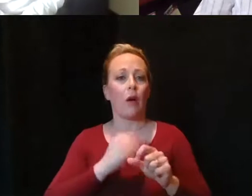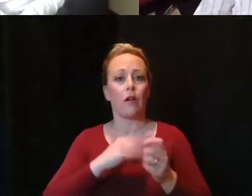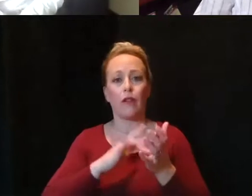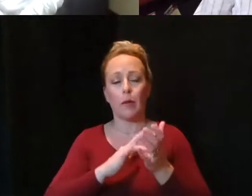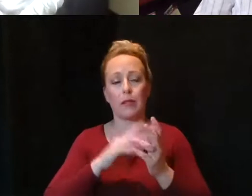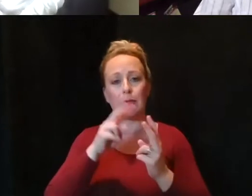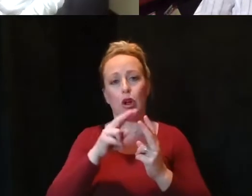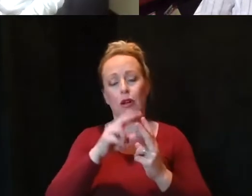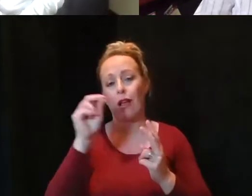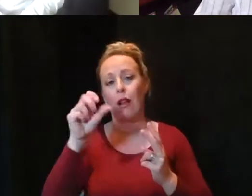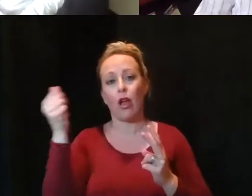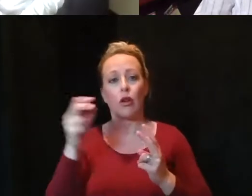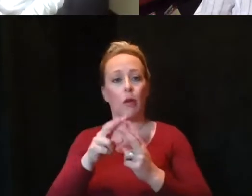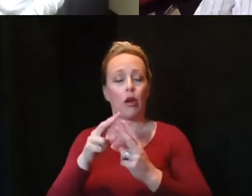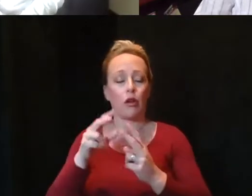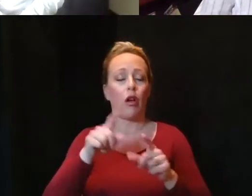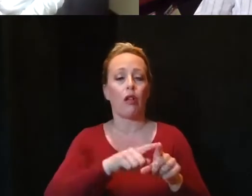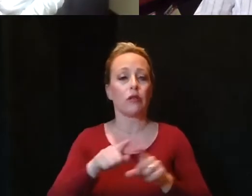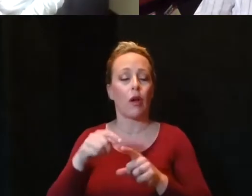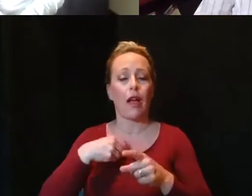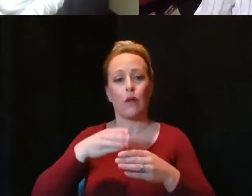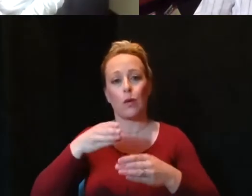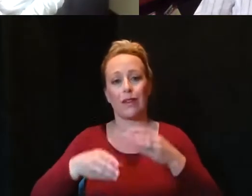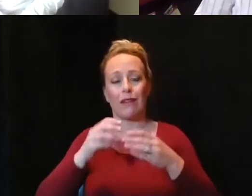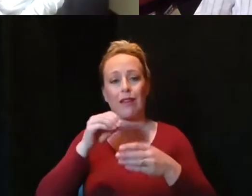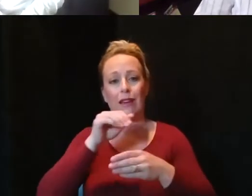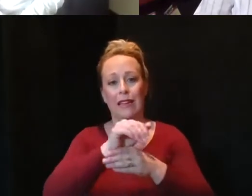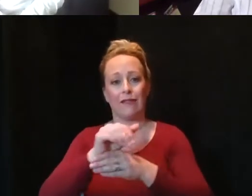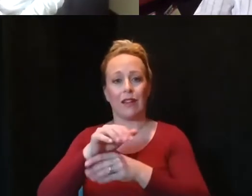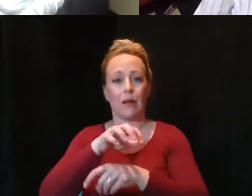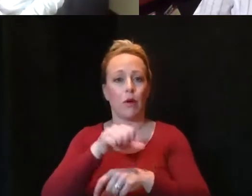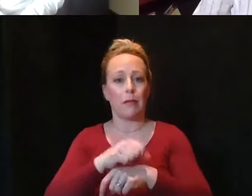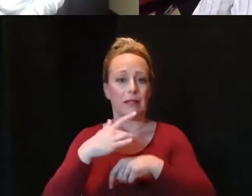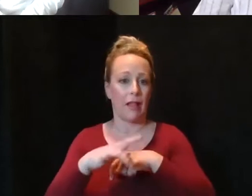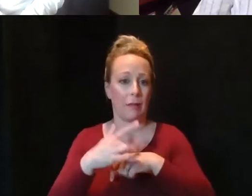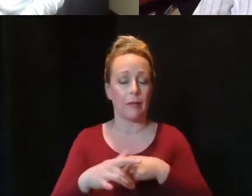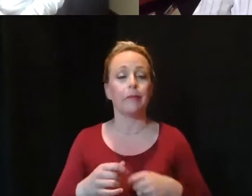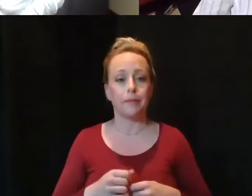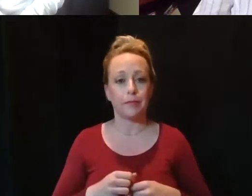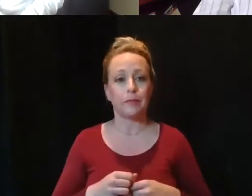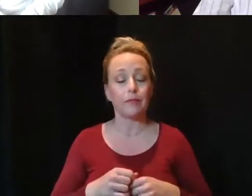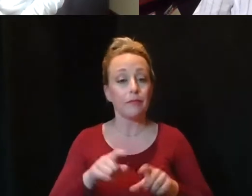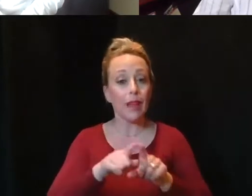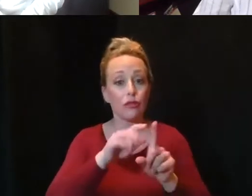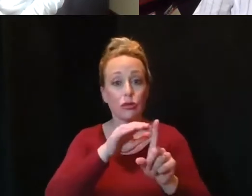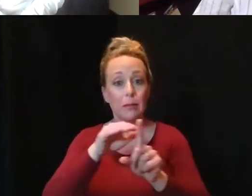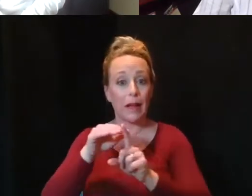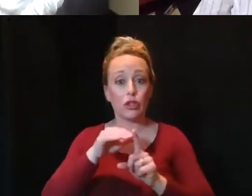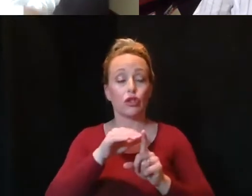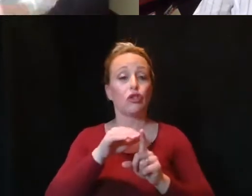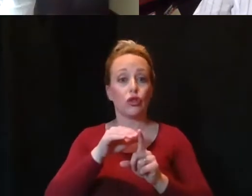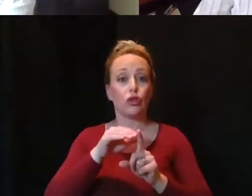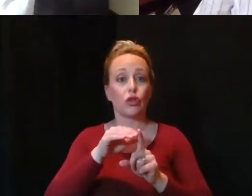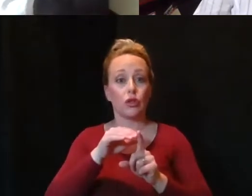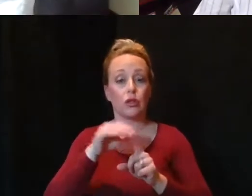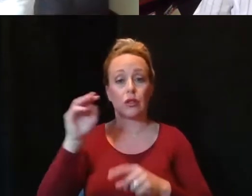other partners also have weekend and evening appointments available. As a reminder, the optimal window for the